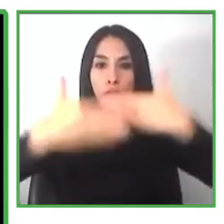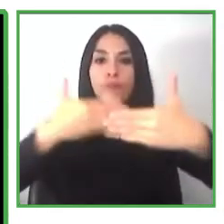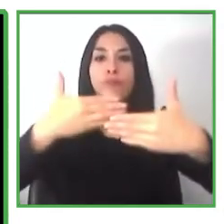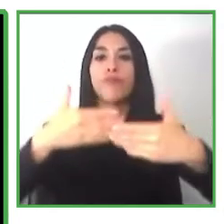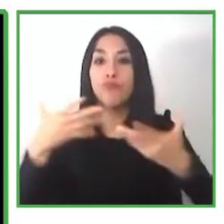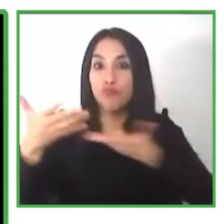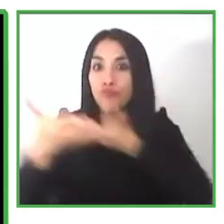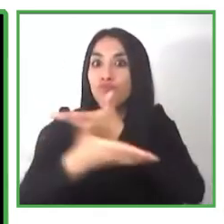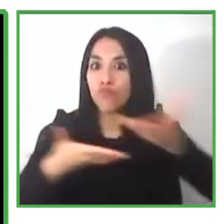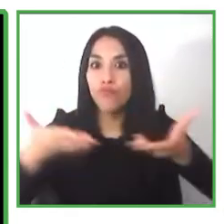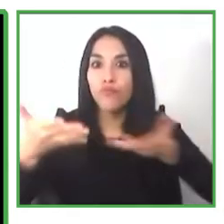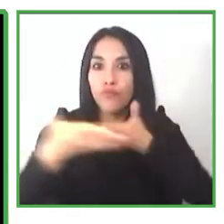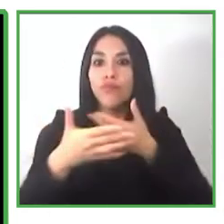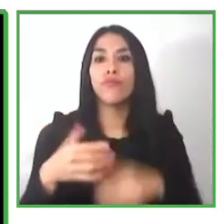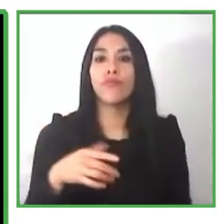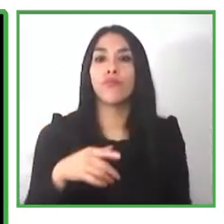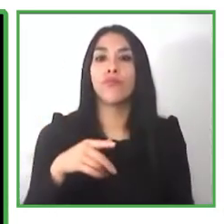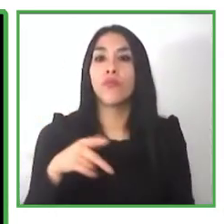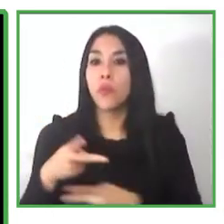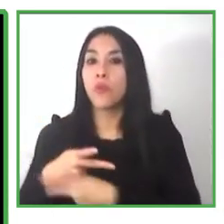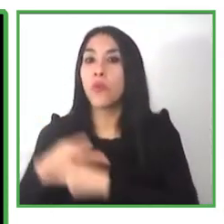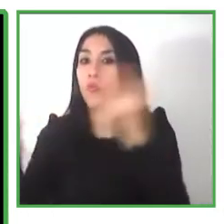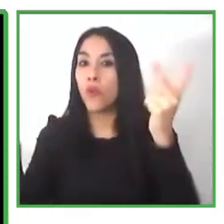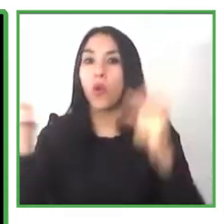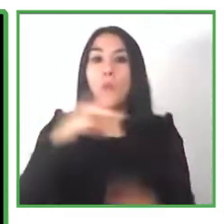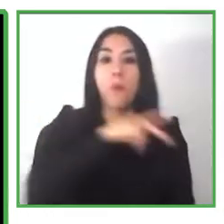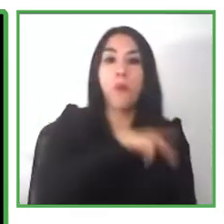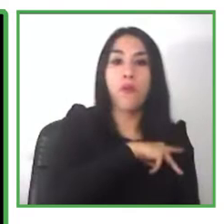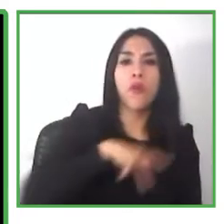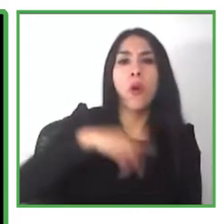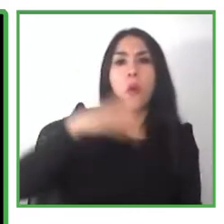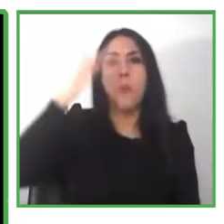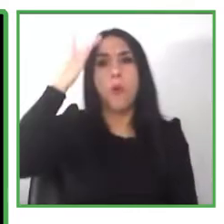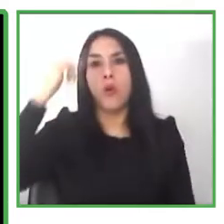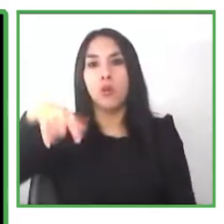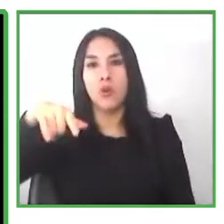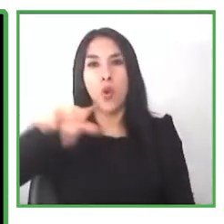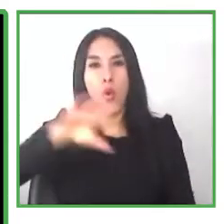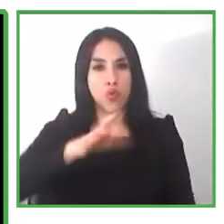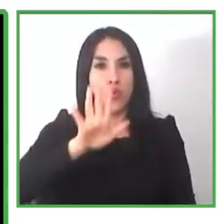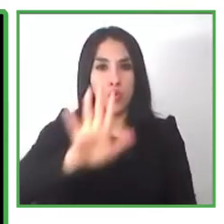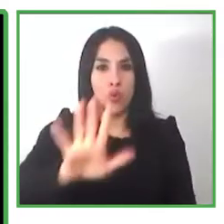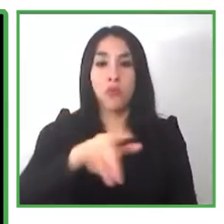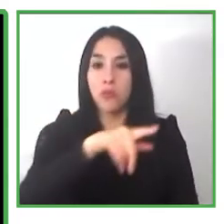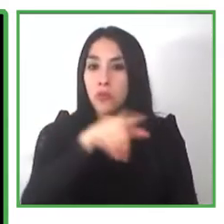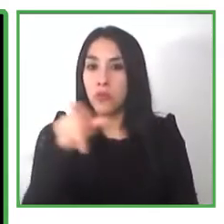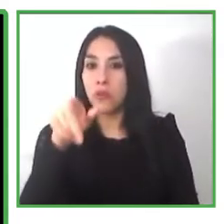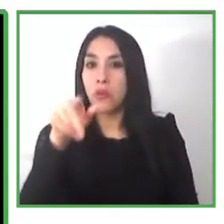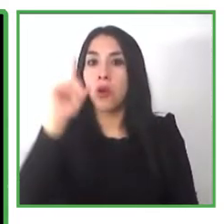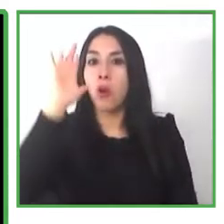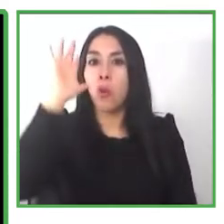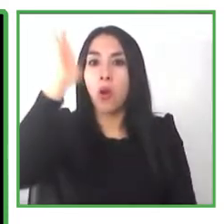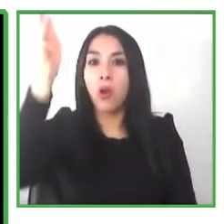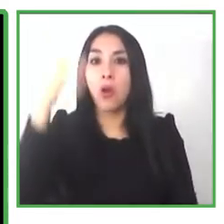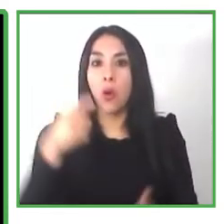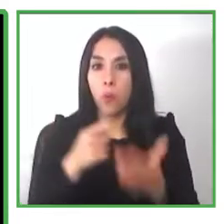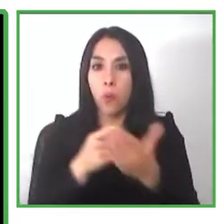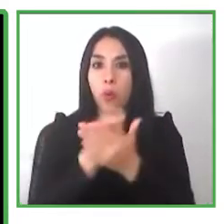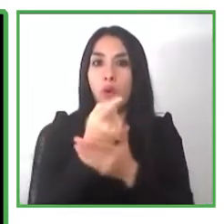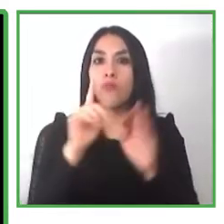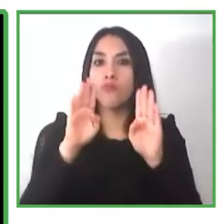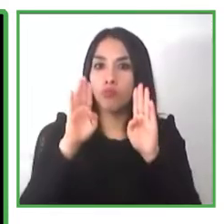opportunity to meet a wonderful young man jamie murray to talk about his experiences as a young man with an intellectual disability